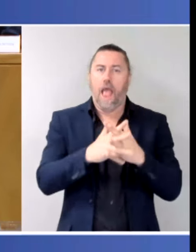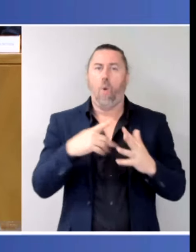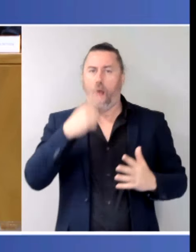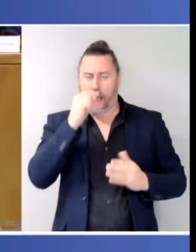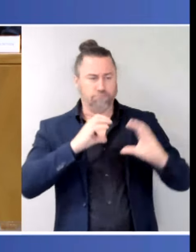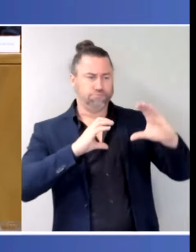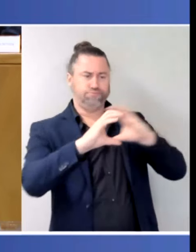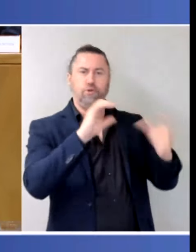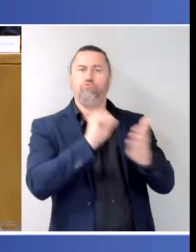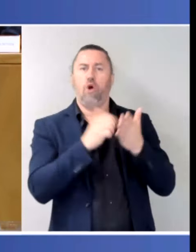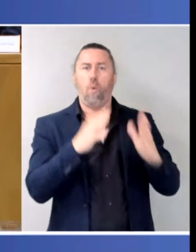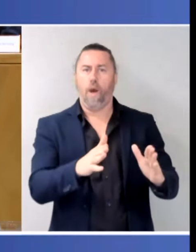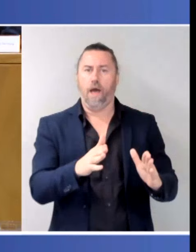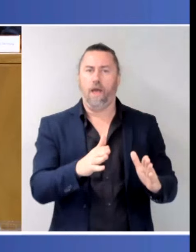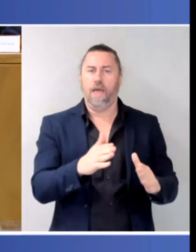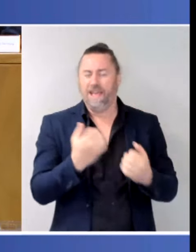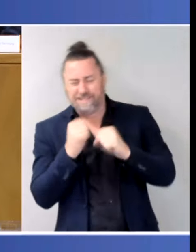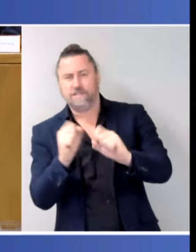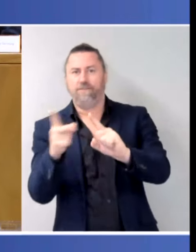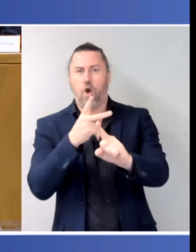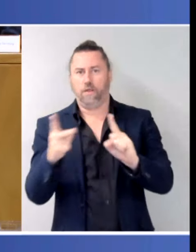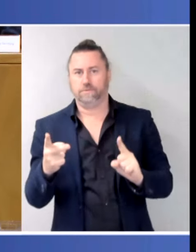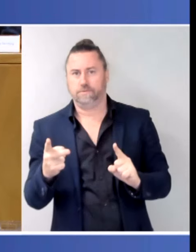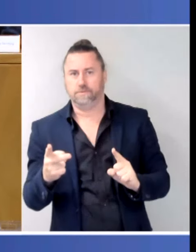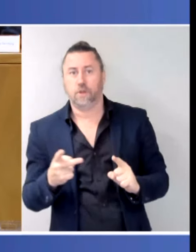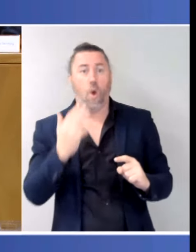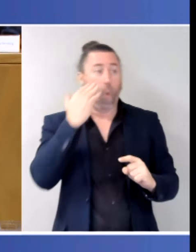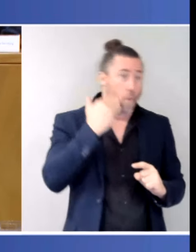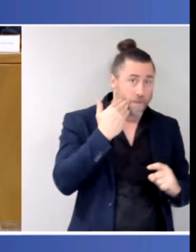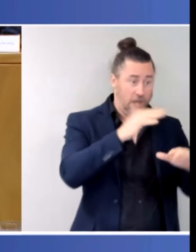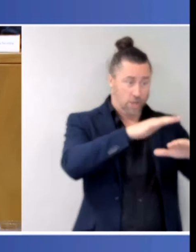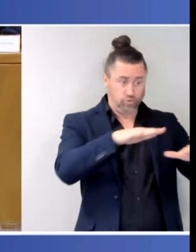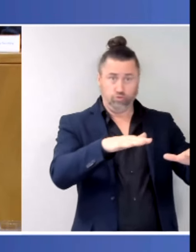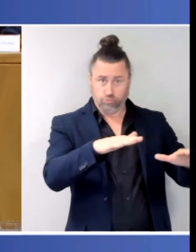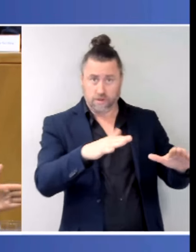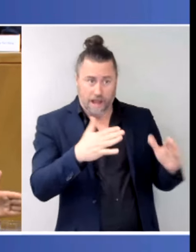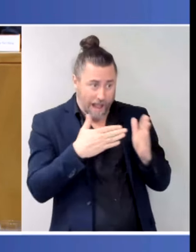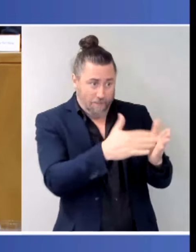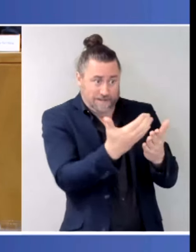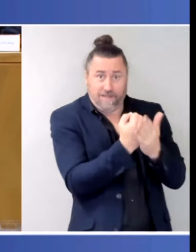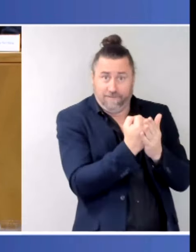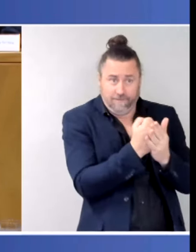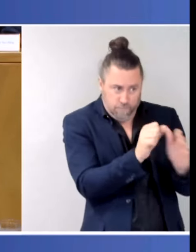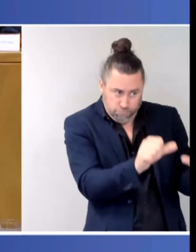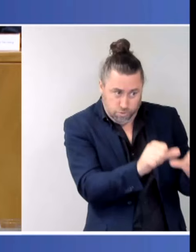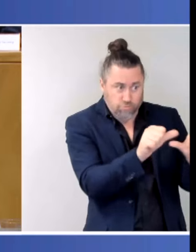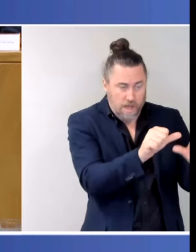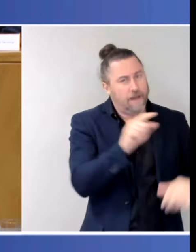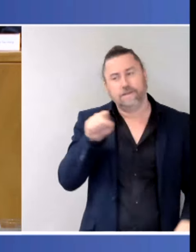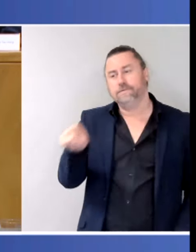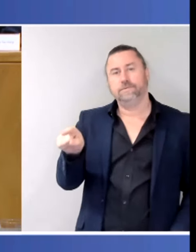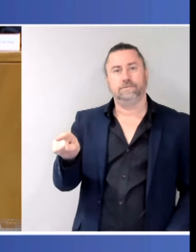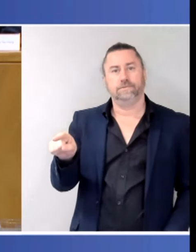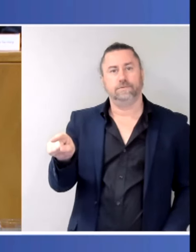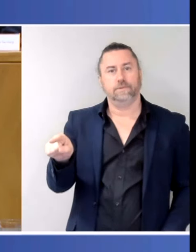we need to focus on women and children and also perpetrators. But also, too, looking at what the cultural change is that we need to